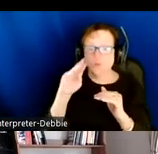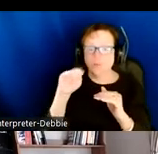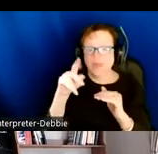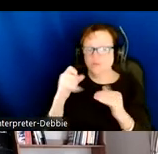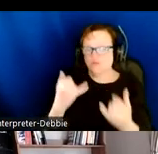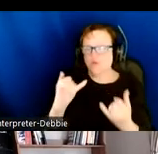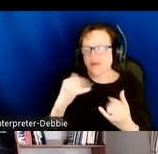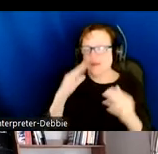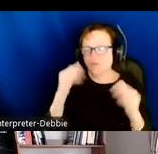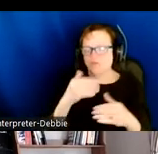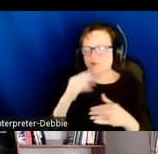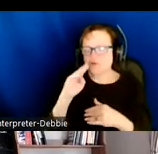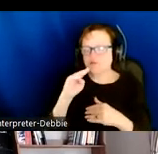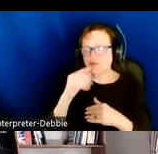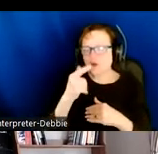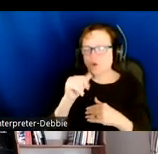it's just Google maps.